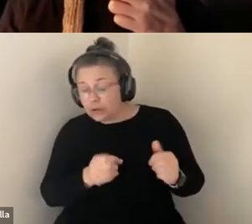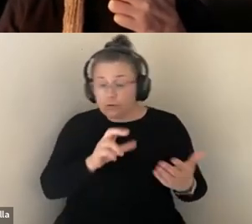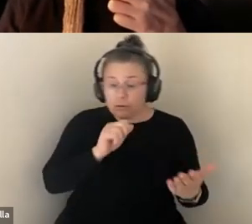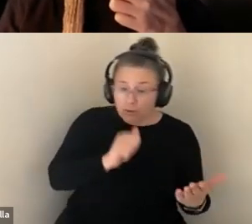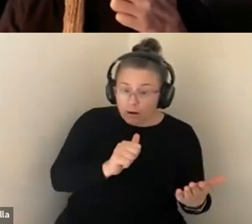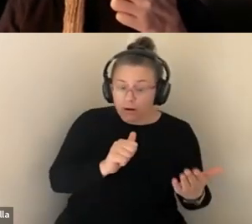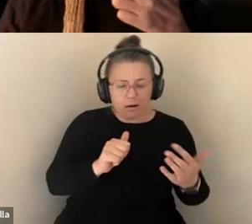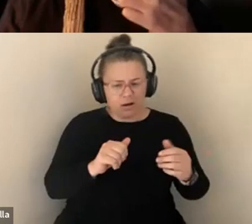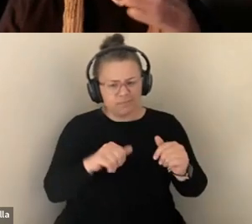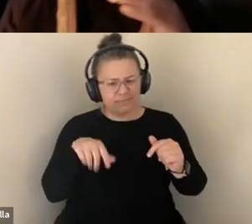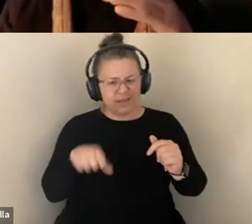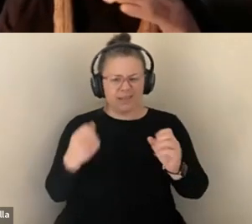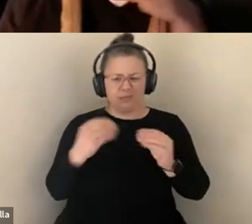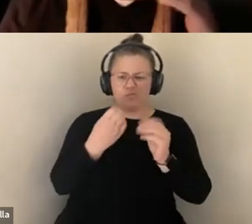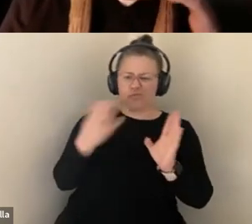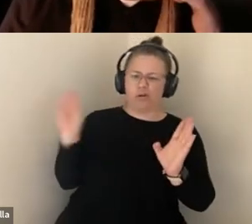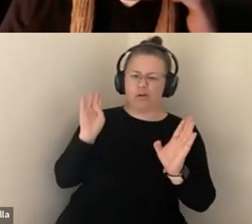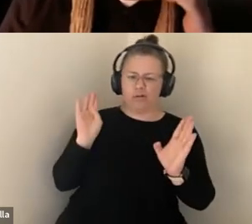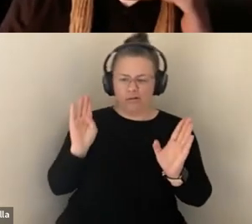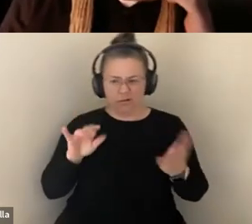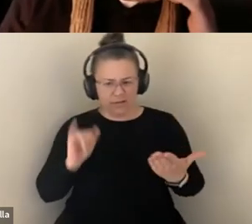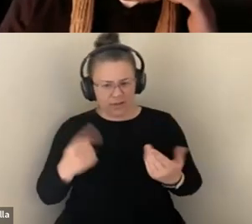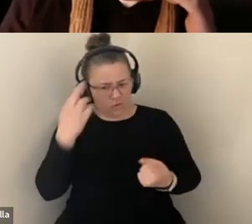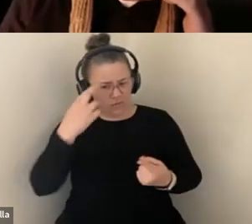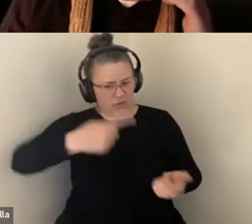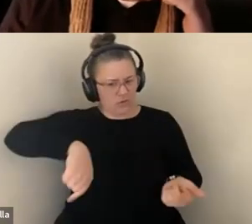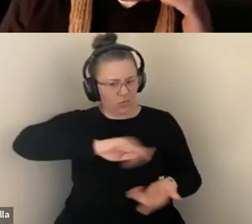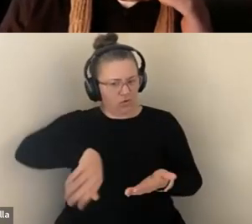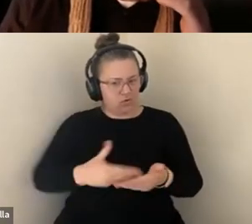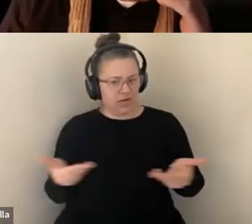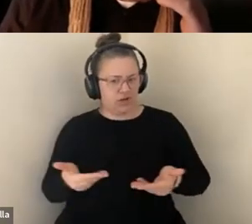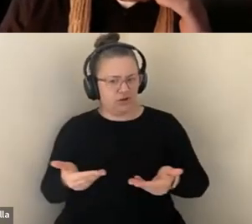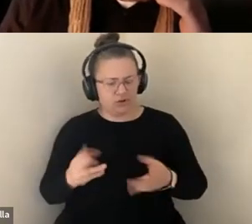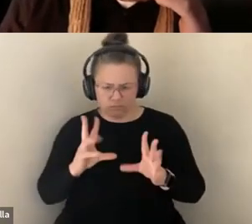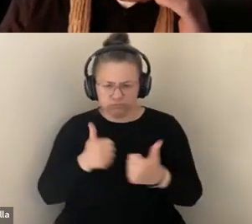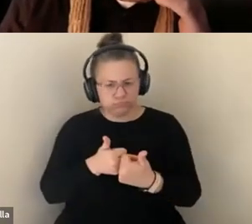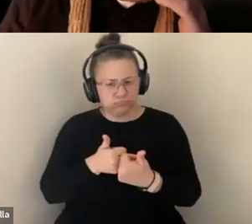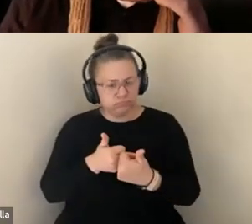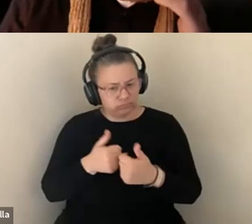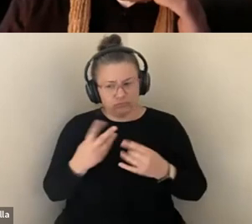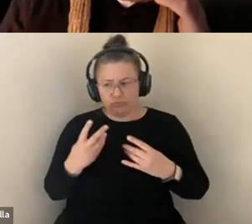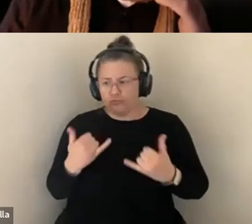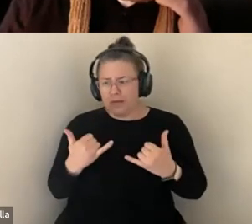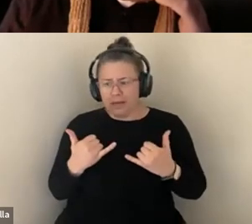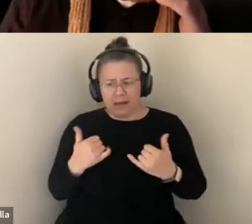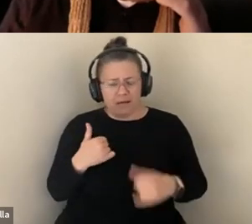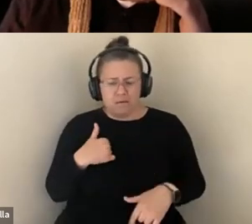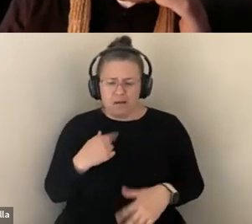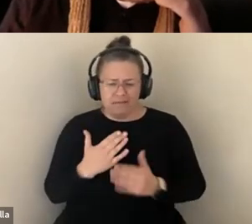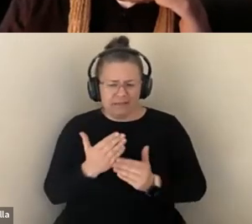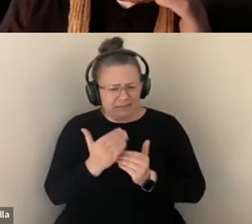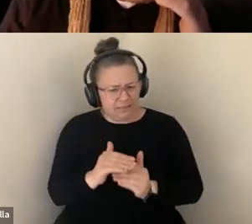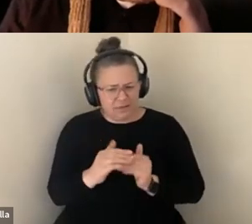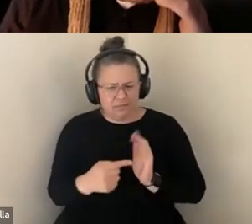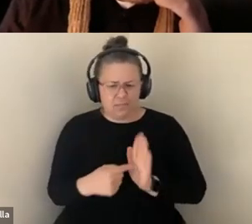SITTING HERE AND THINKING THAT IT IS REALLY CHALLENGING BECAUSE THERE'S SO LITTLE OF A MODEL PRESENTLY. THERE'S CERTAINLY PROFESSIONAL SOCIETIES THAT I THINK CAN